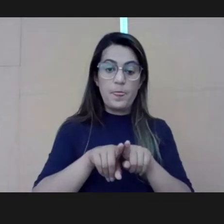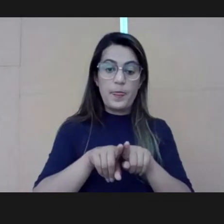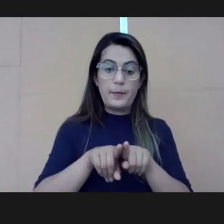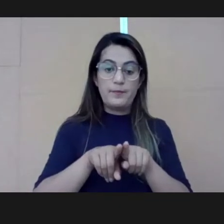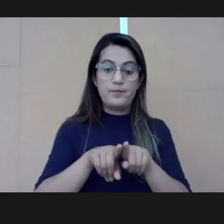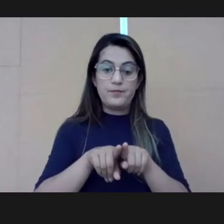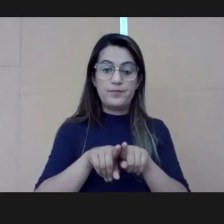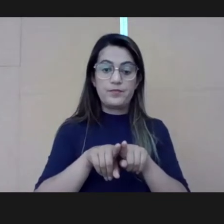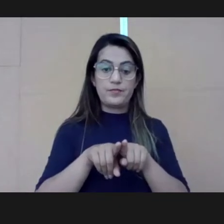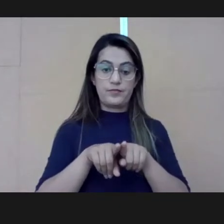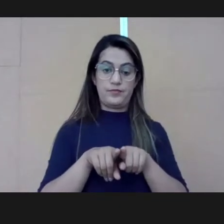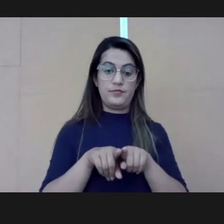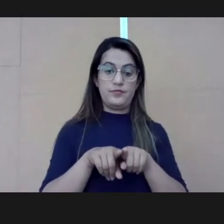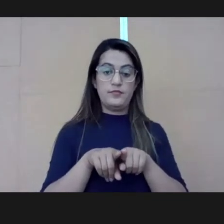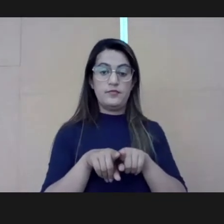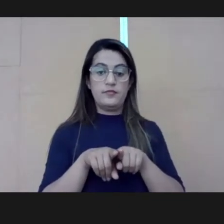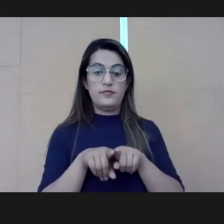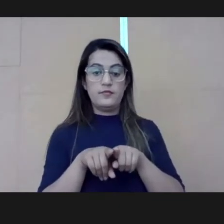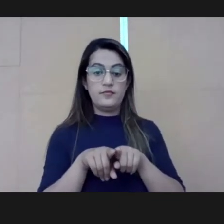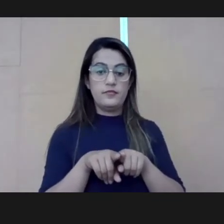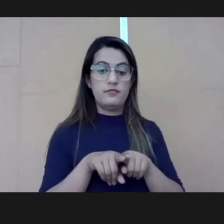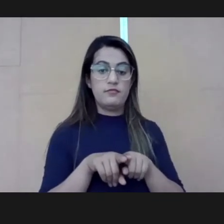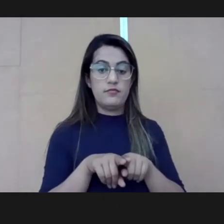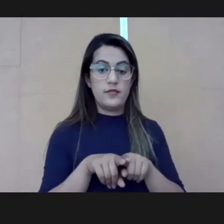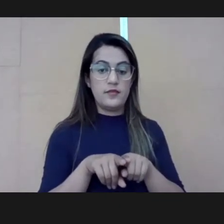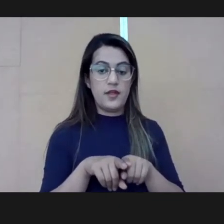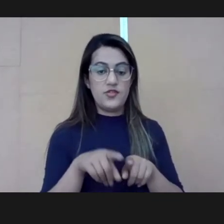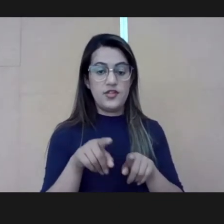for all your collaboration.